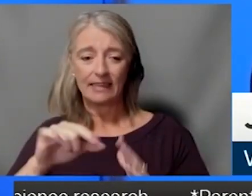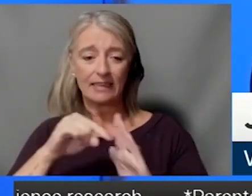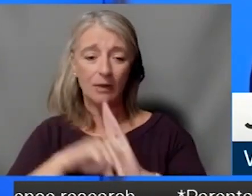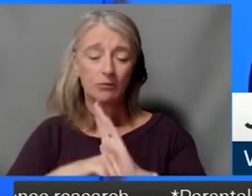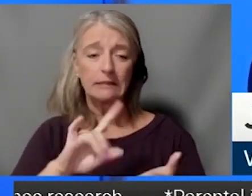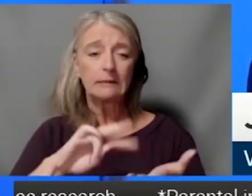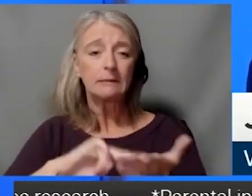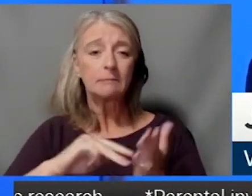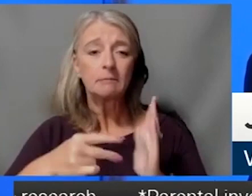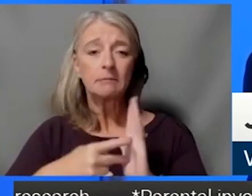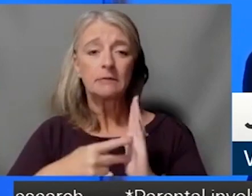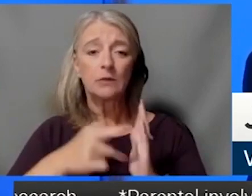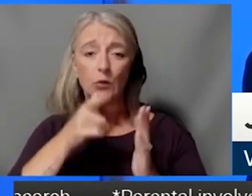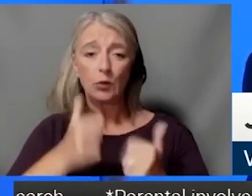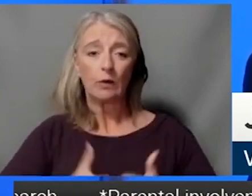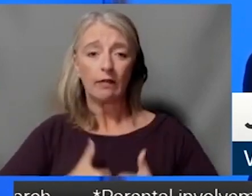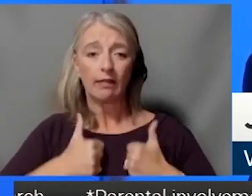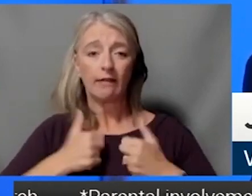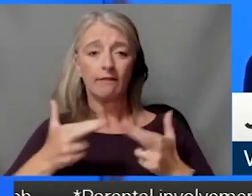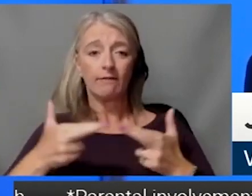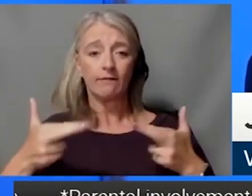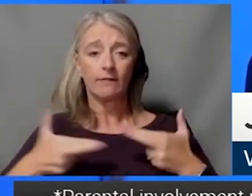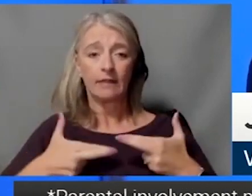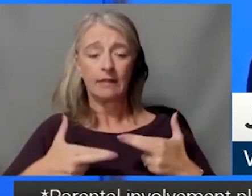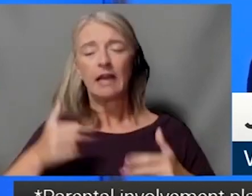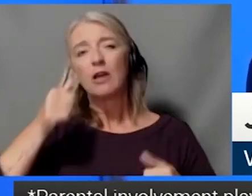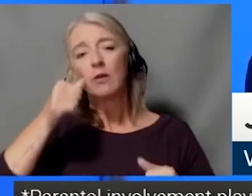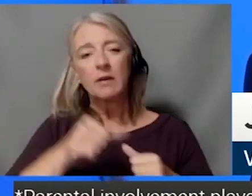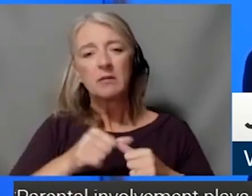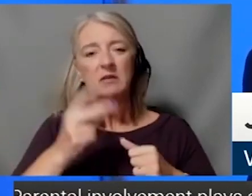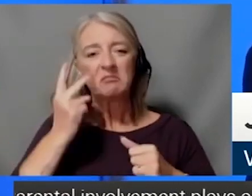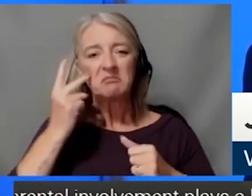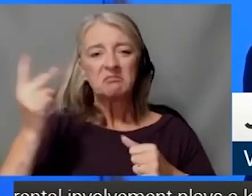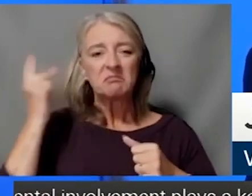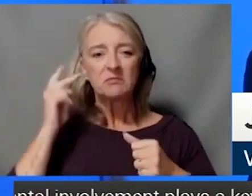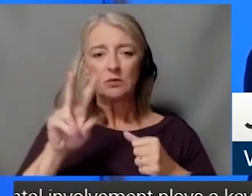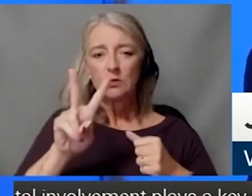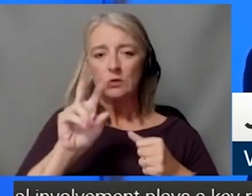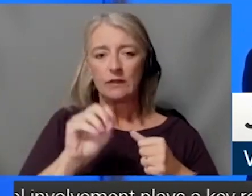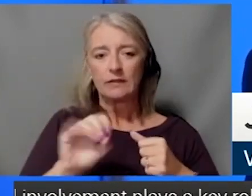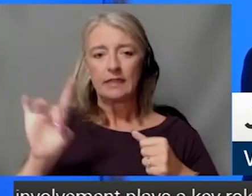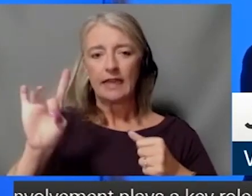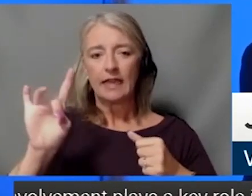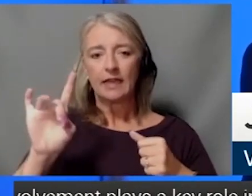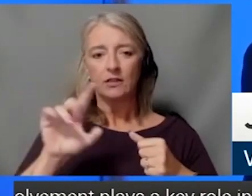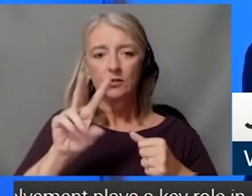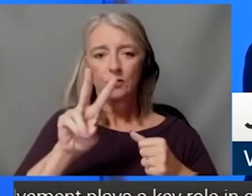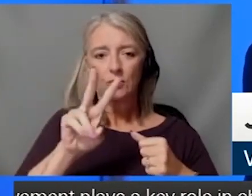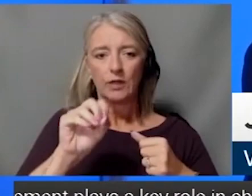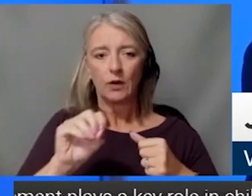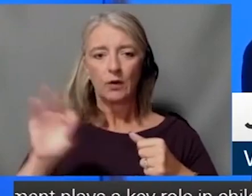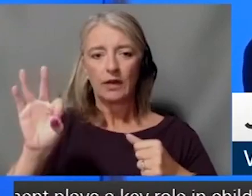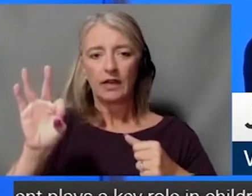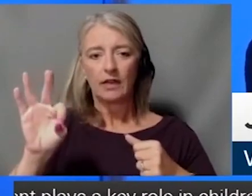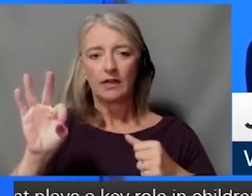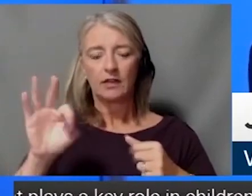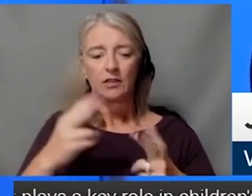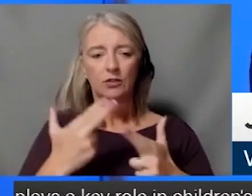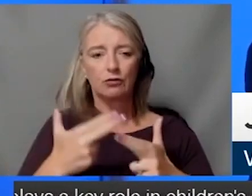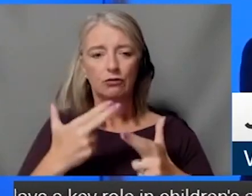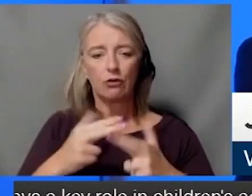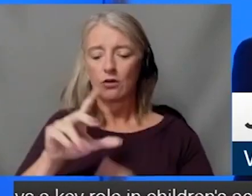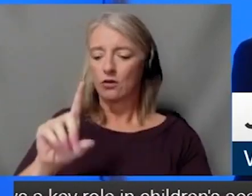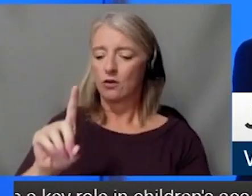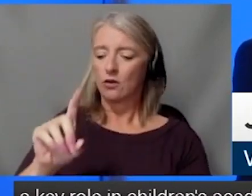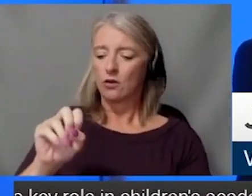those that live in the region. I remember going back in 2008 and 2009 and we used to call it the donut slide. So it would show this